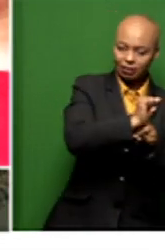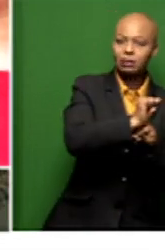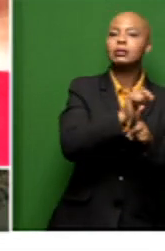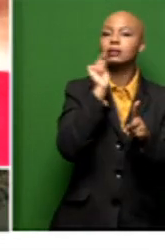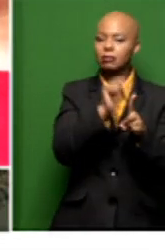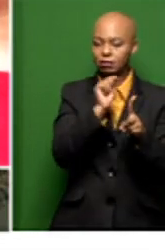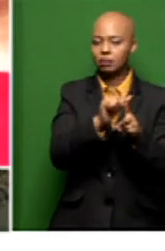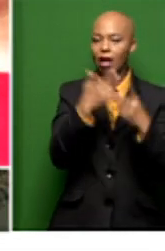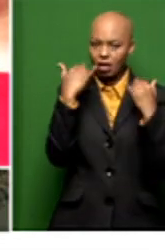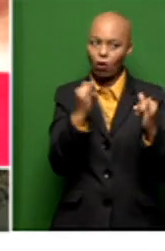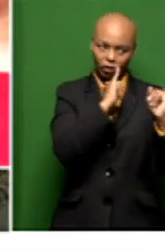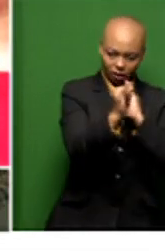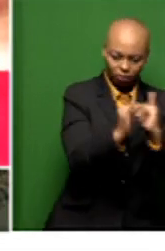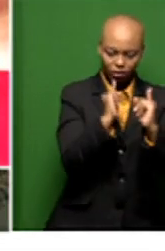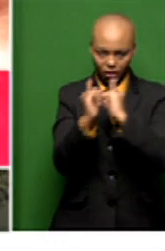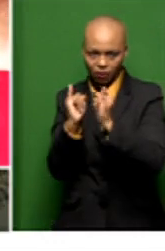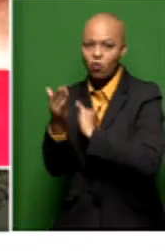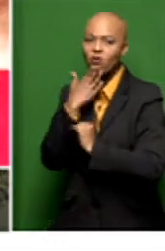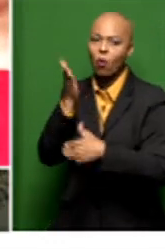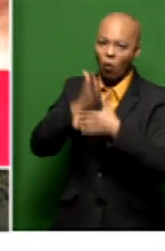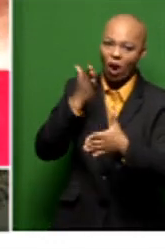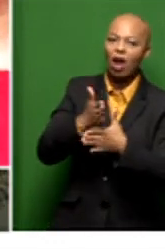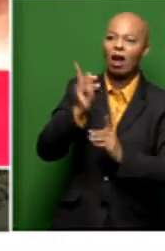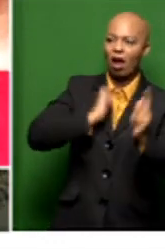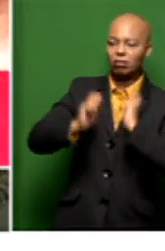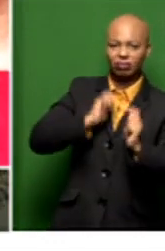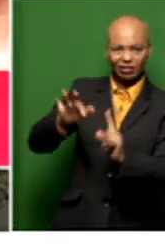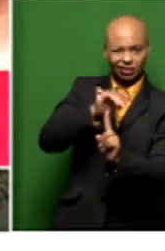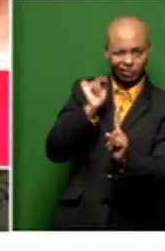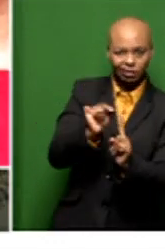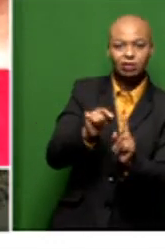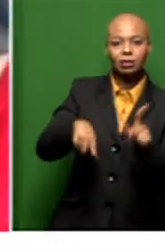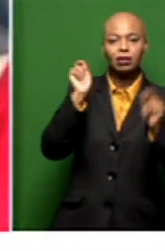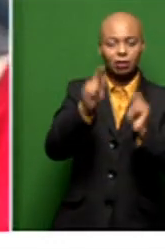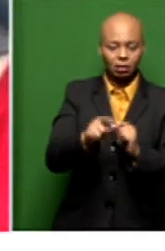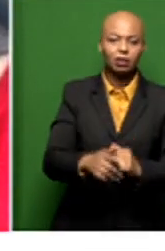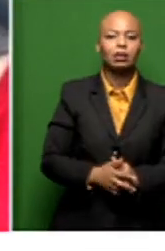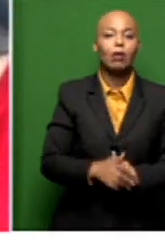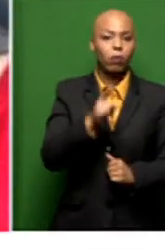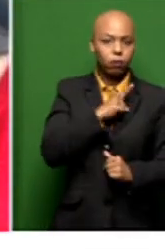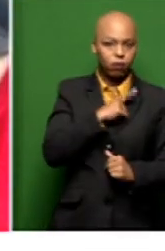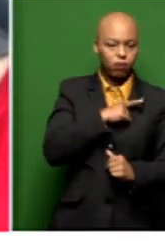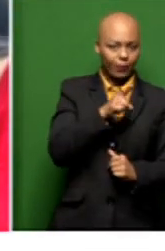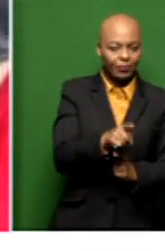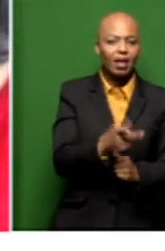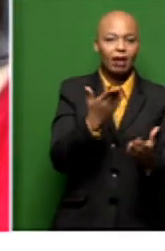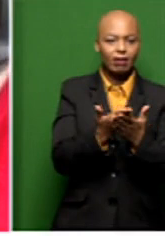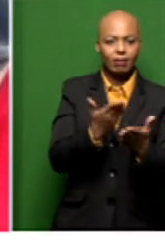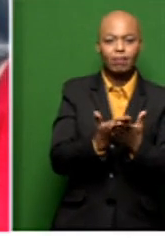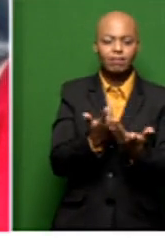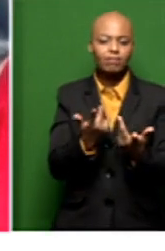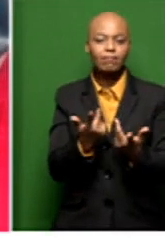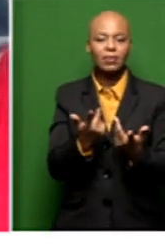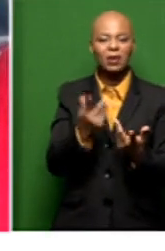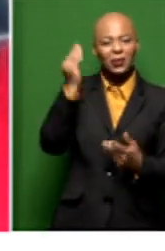are integral to, like, running of this place, know, getting the outfits, you